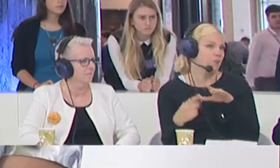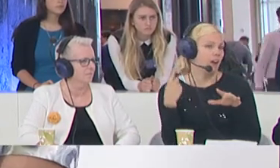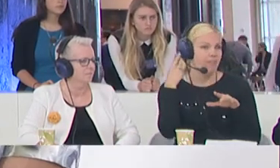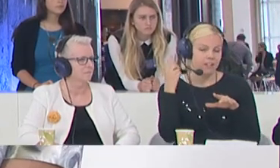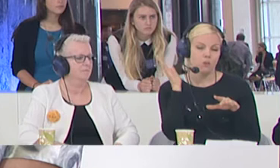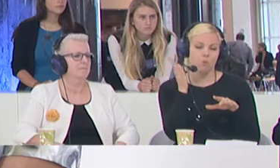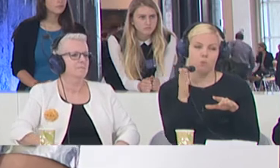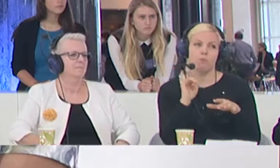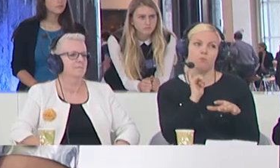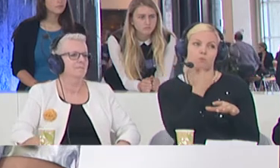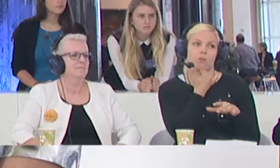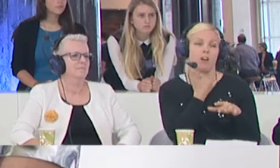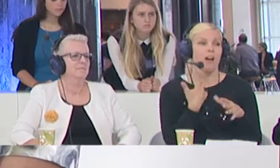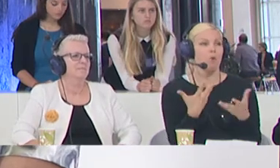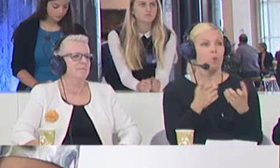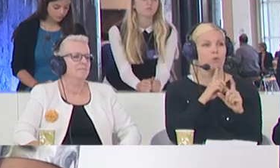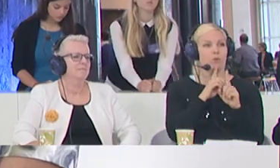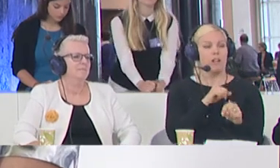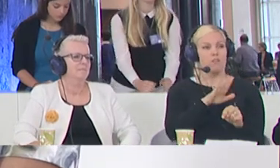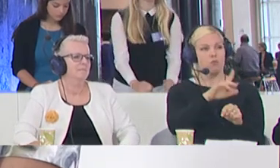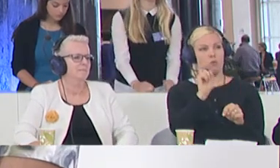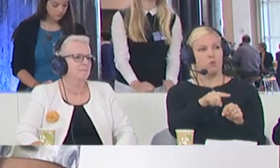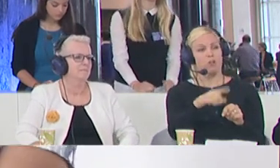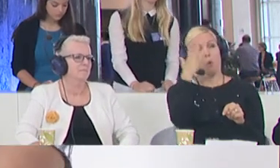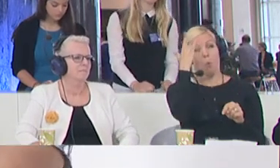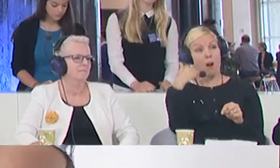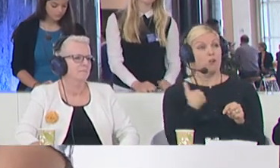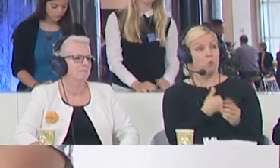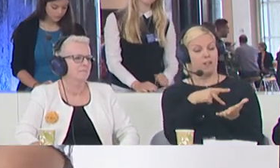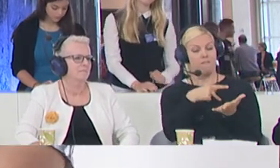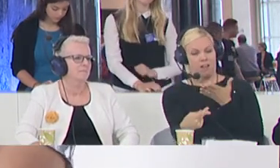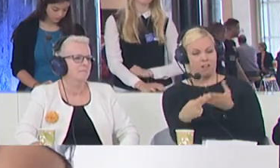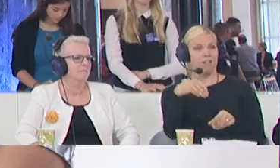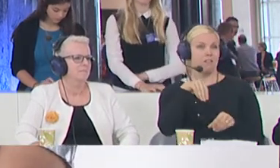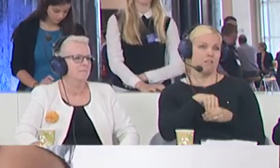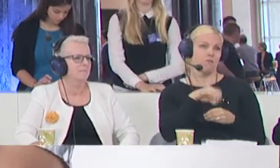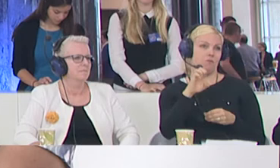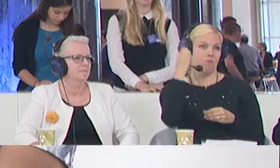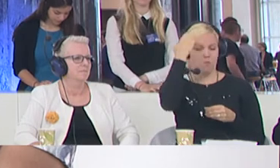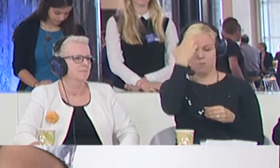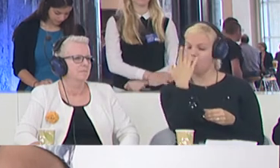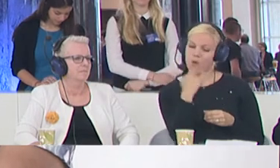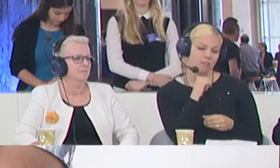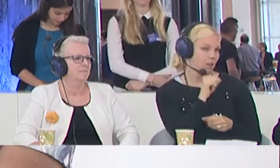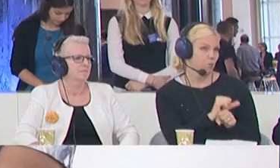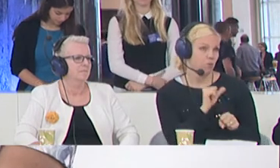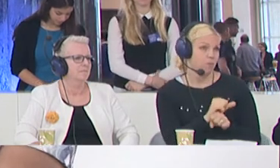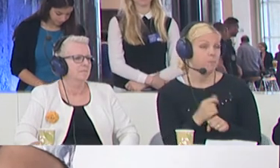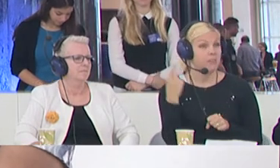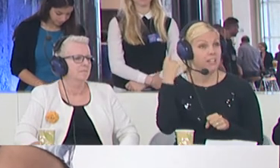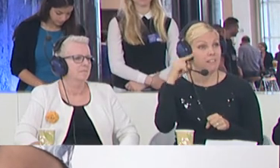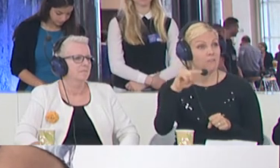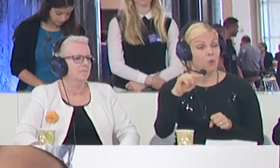But I wanted to answer your question before why we are failing in Europe. I really think for politicians, it's the most